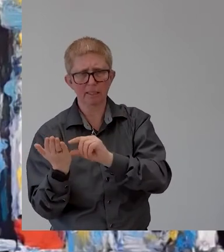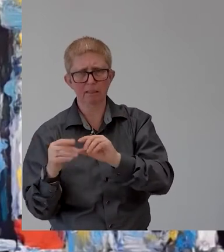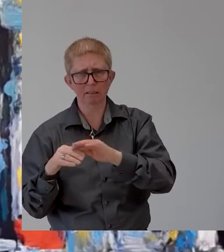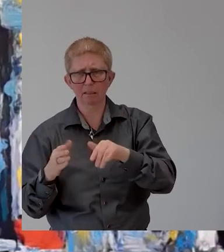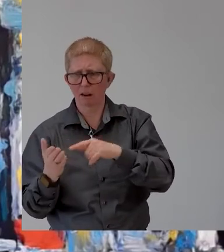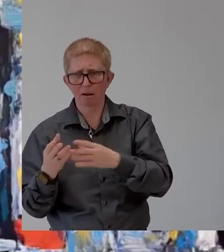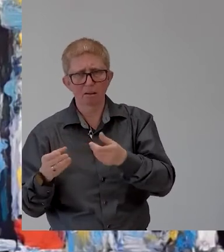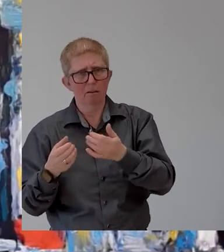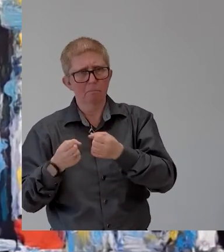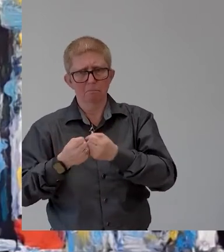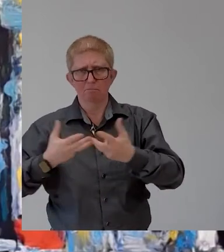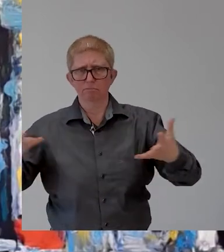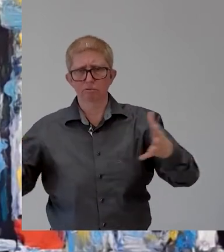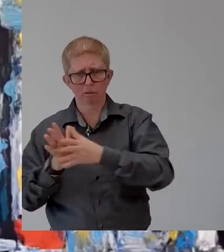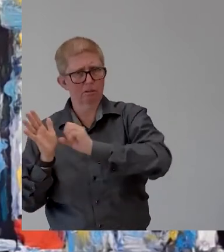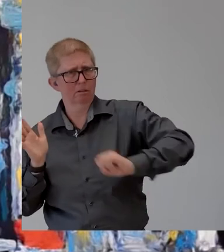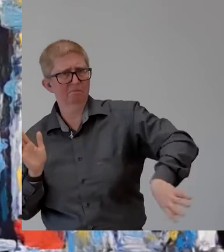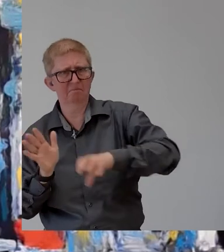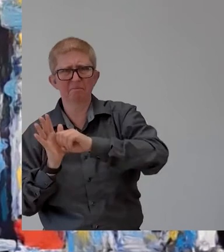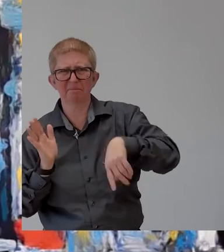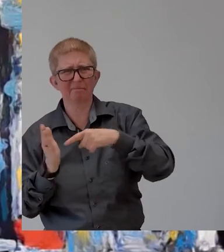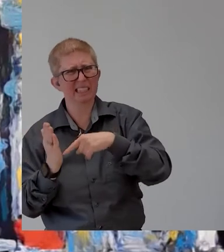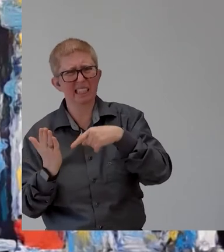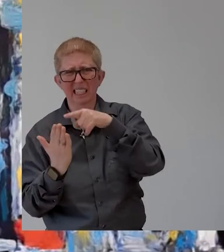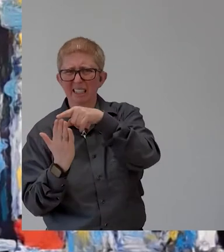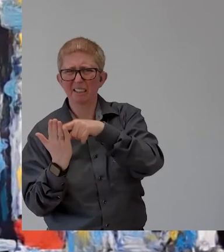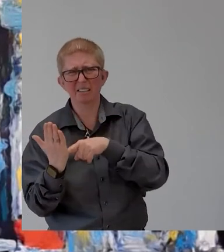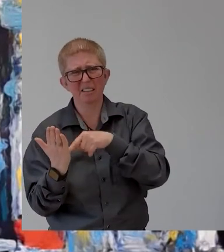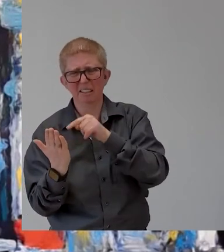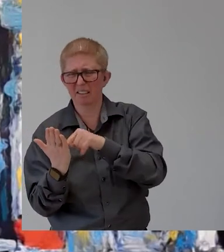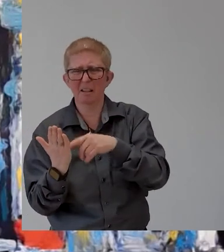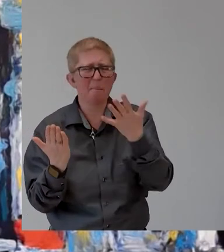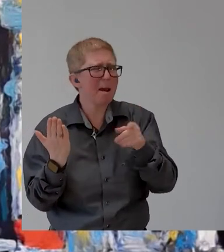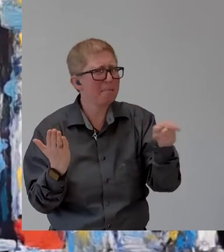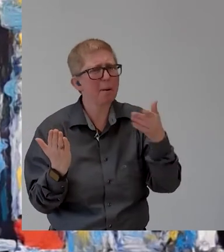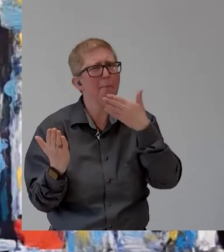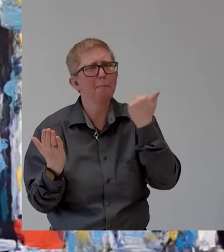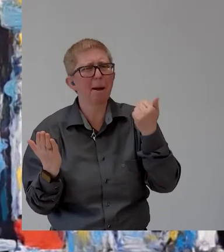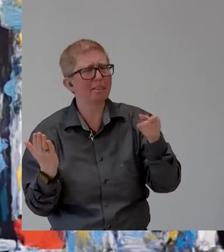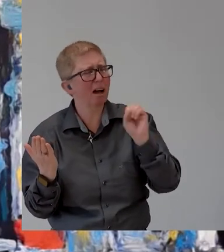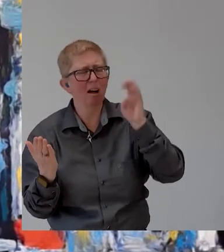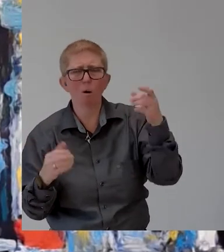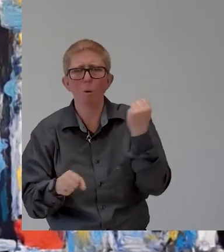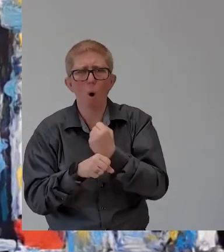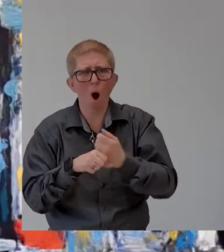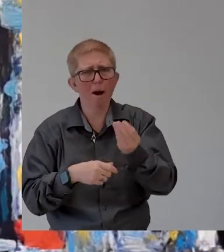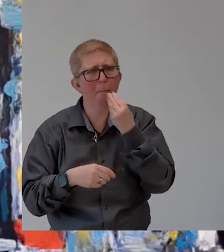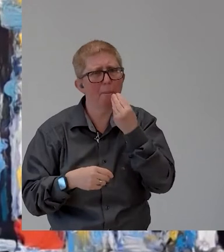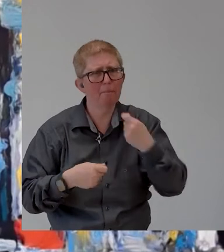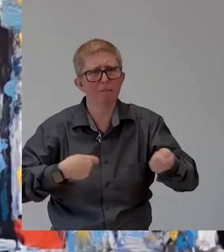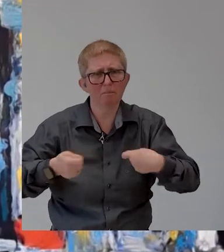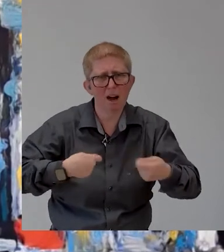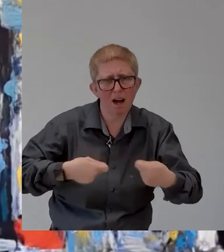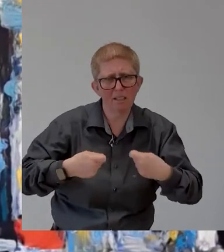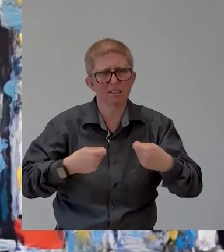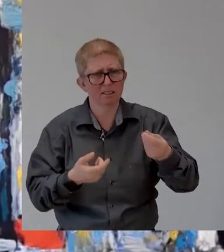supermarket but if recruitment would scroll down to the part talking about education they